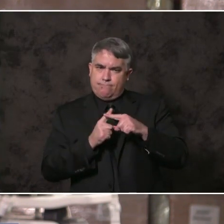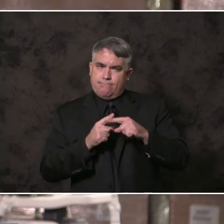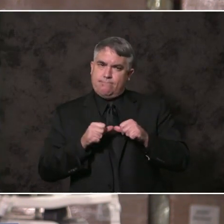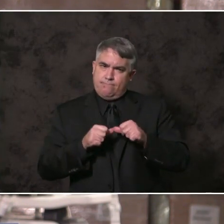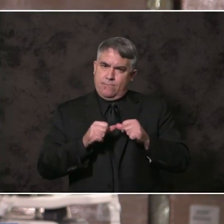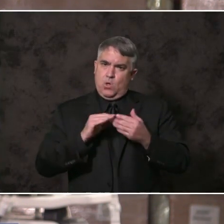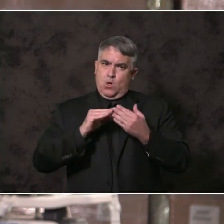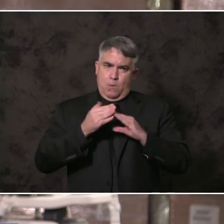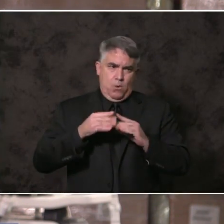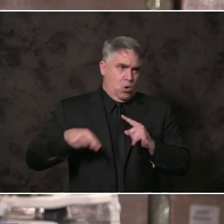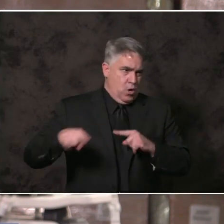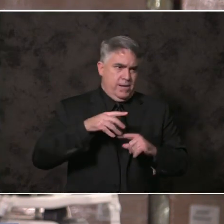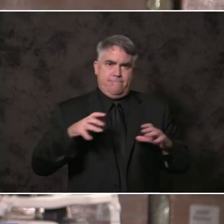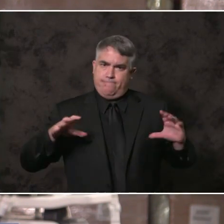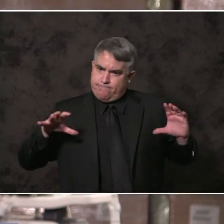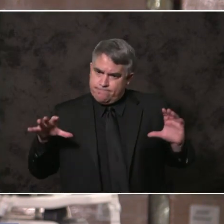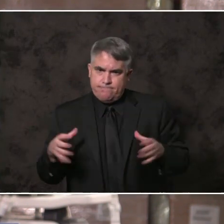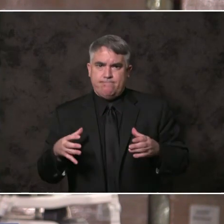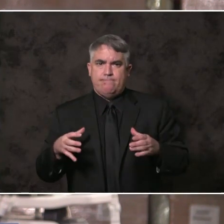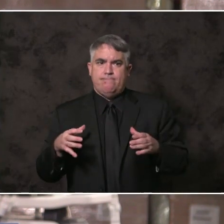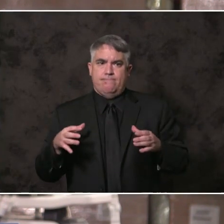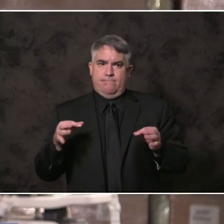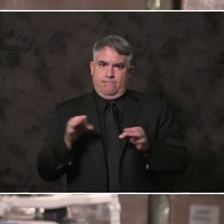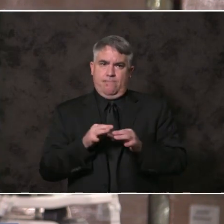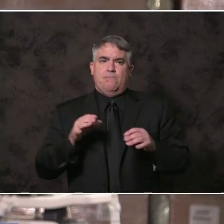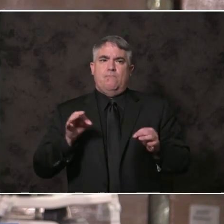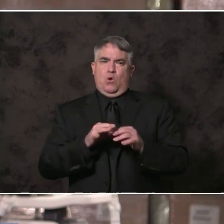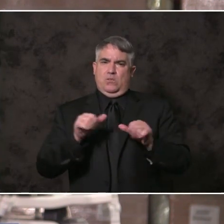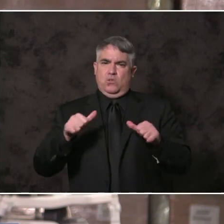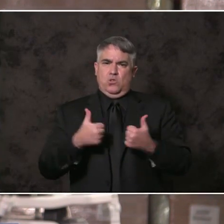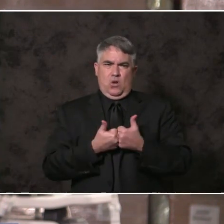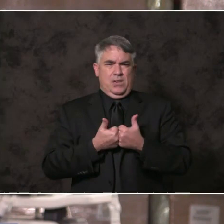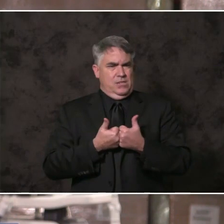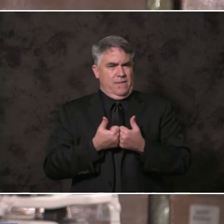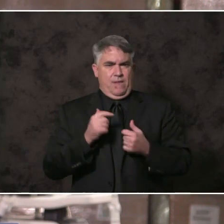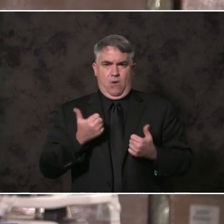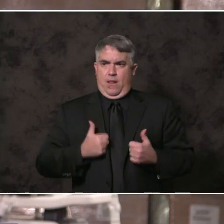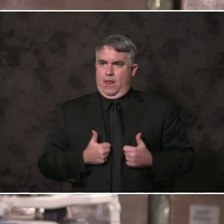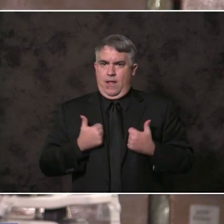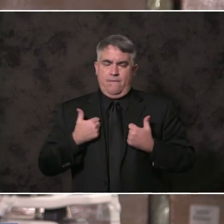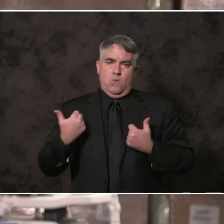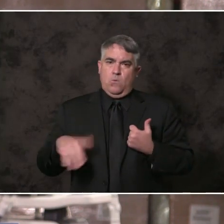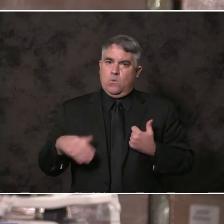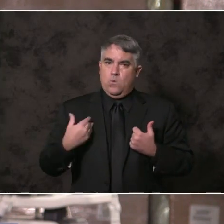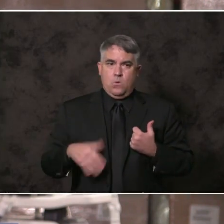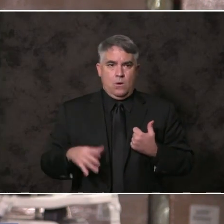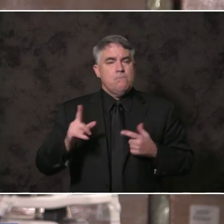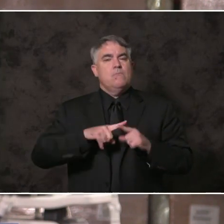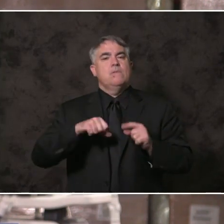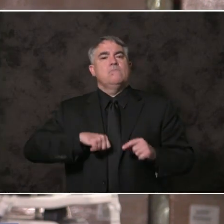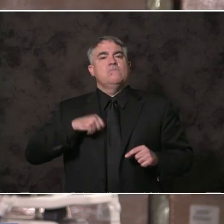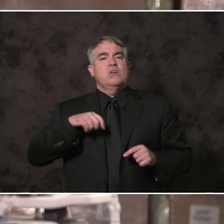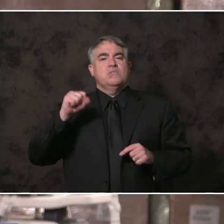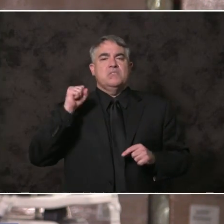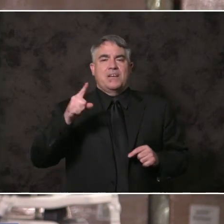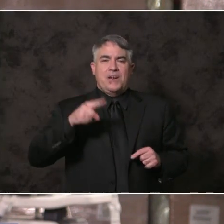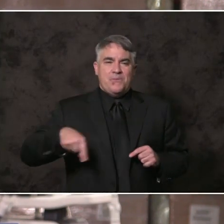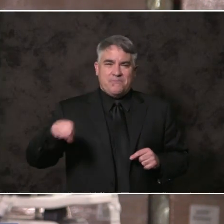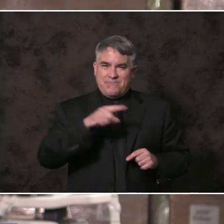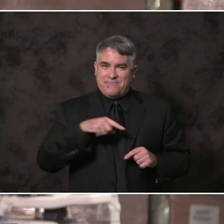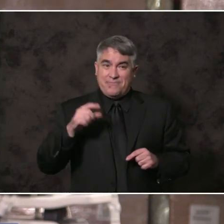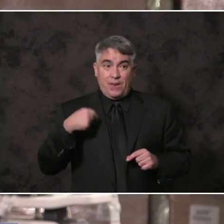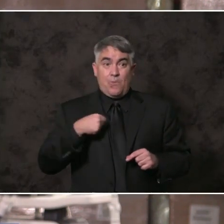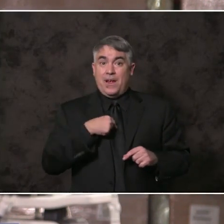confront the most challenging issue of our lifetime. I am proud of San Diego County, both where we stand